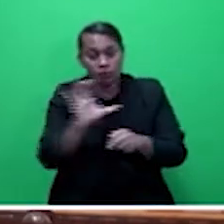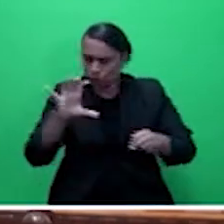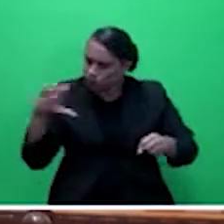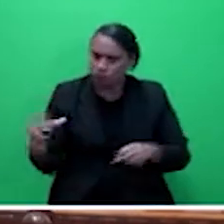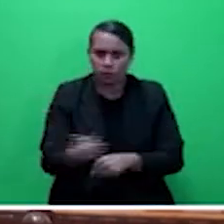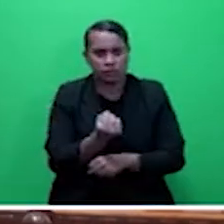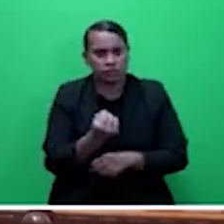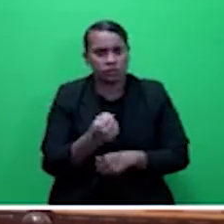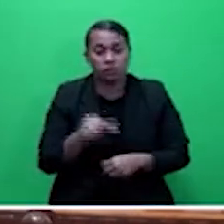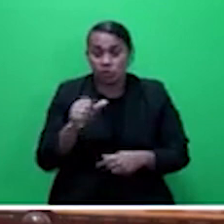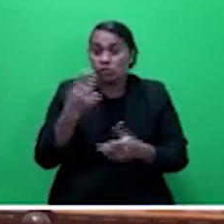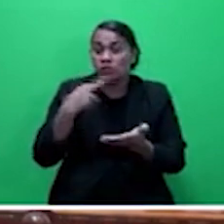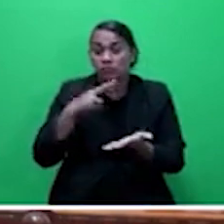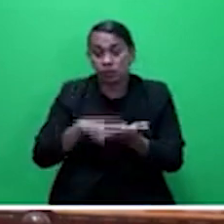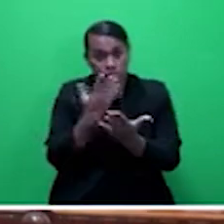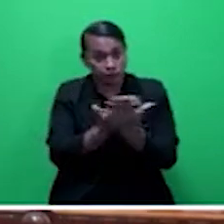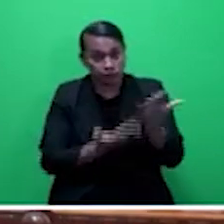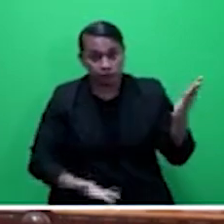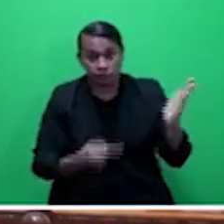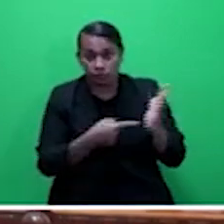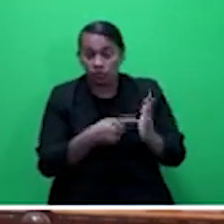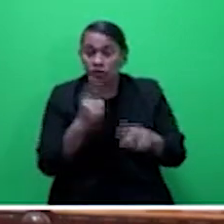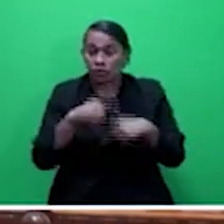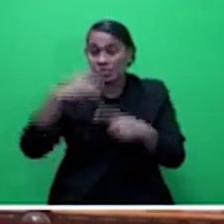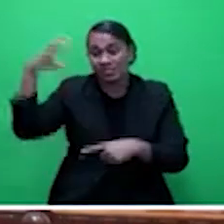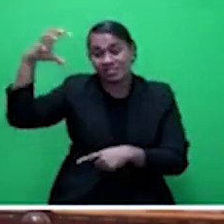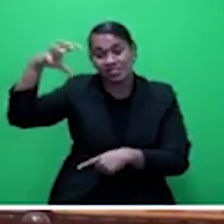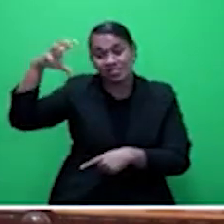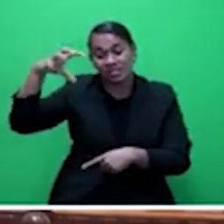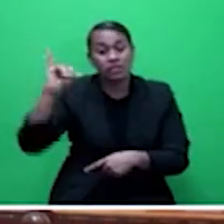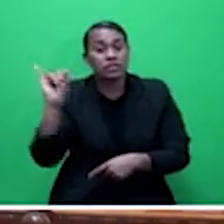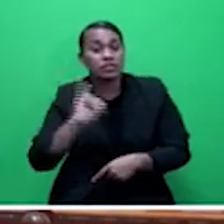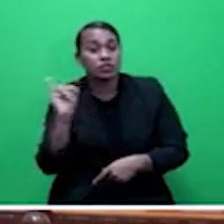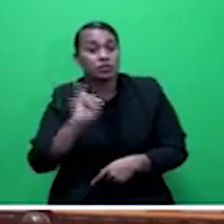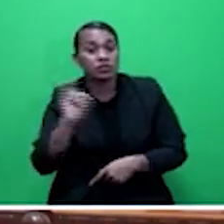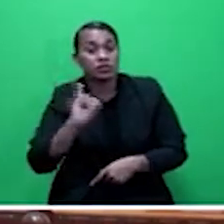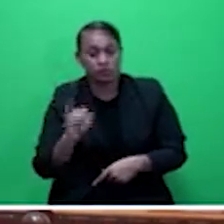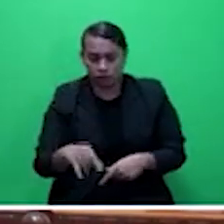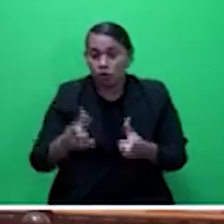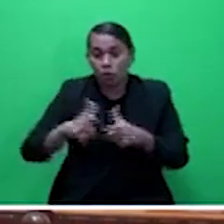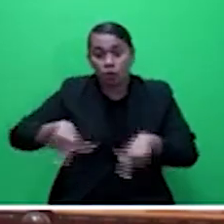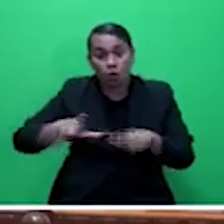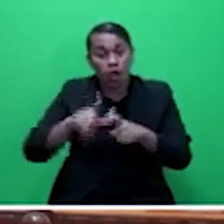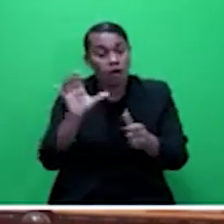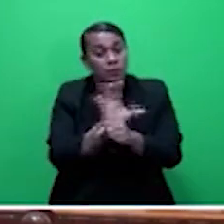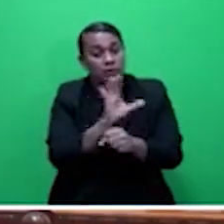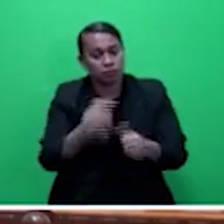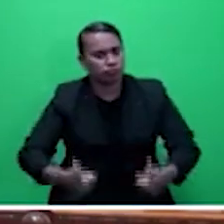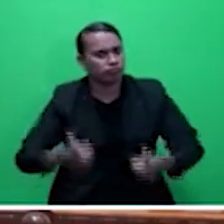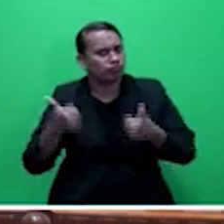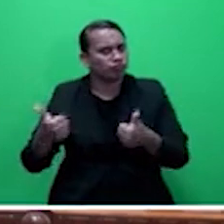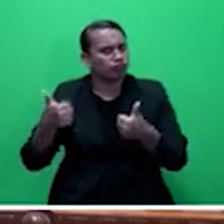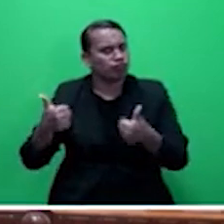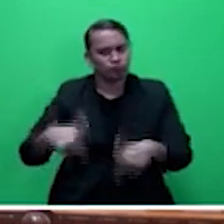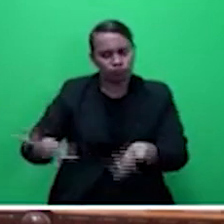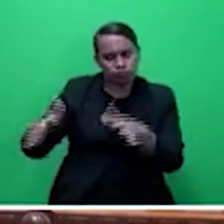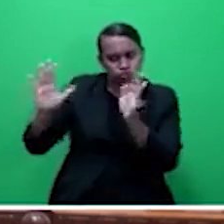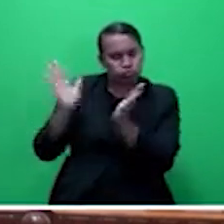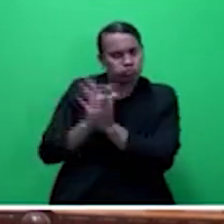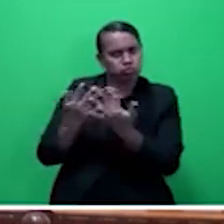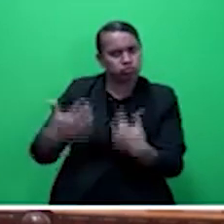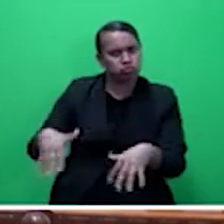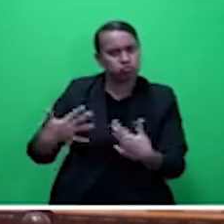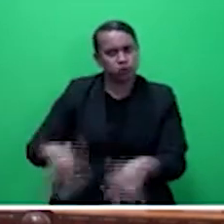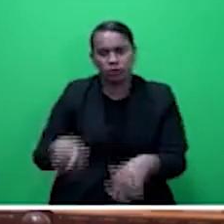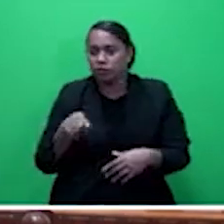it talks about Sun Insurance, a local company, and very successful. They do a very good job. So there are opportunities for